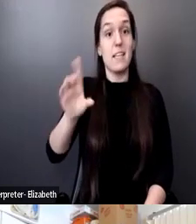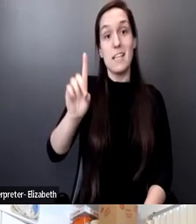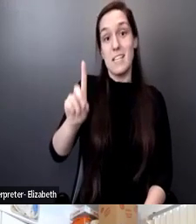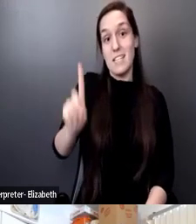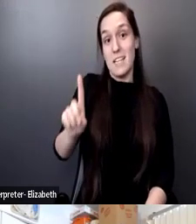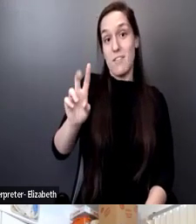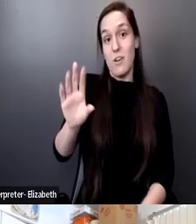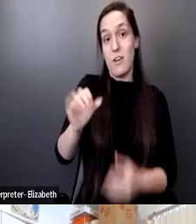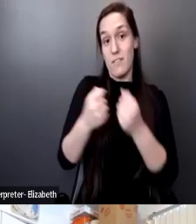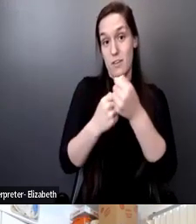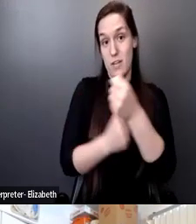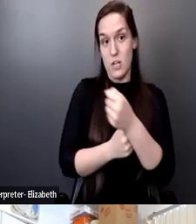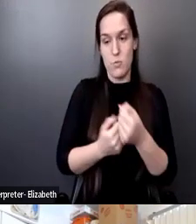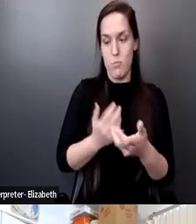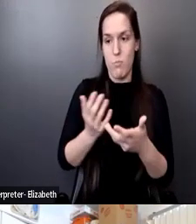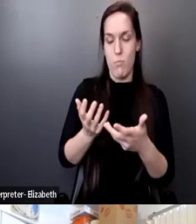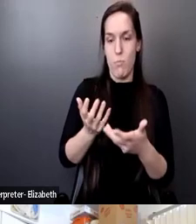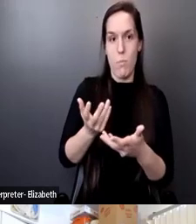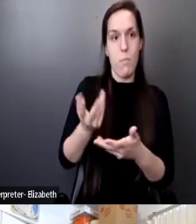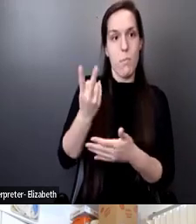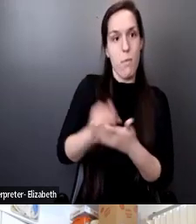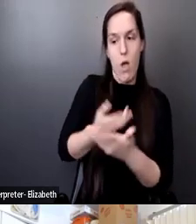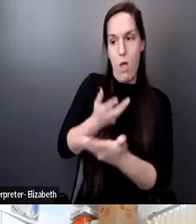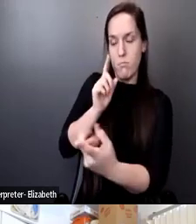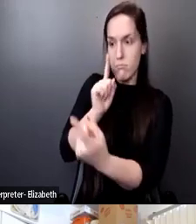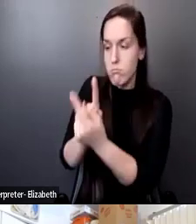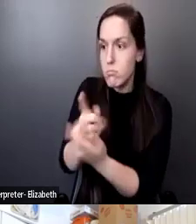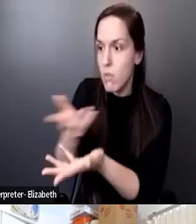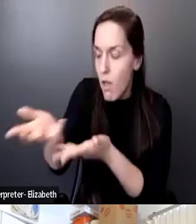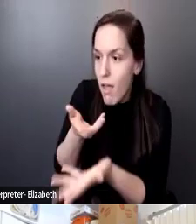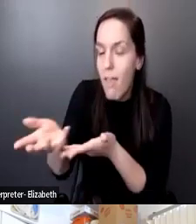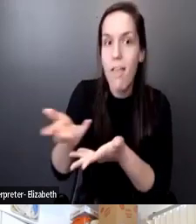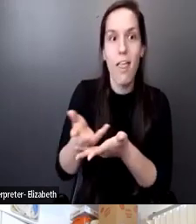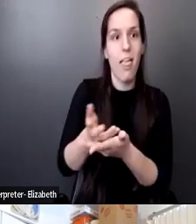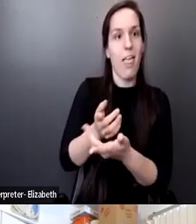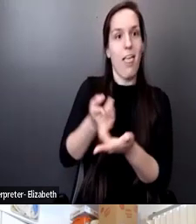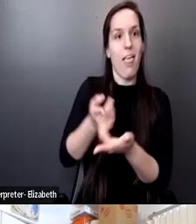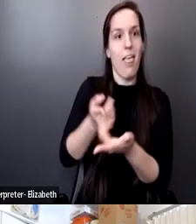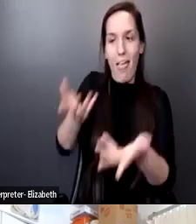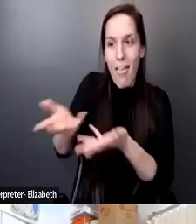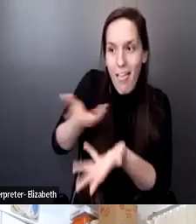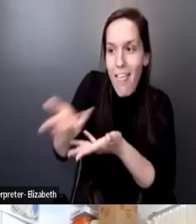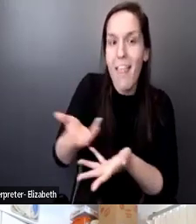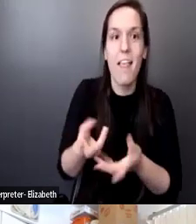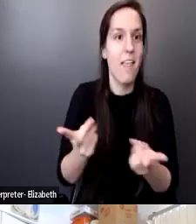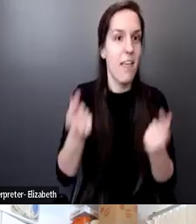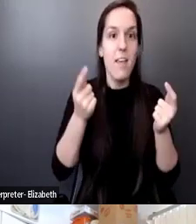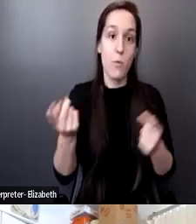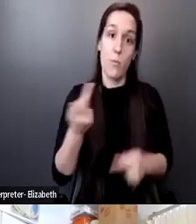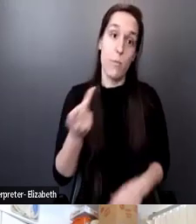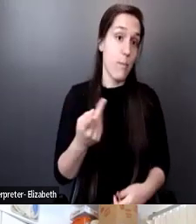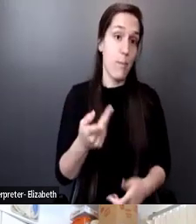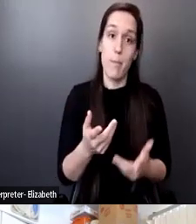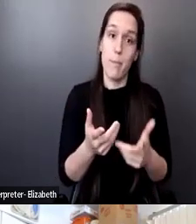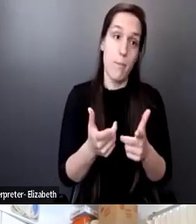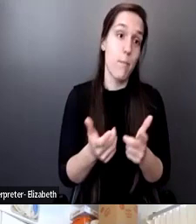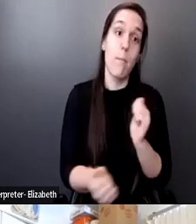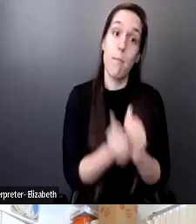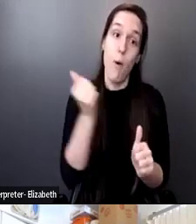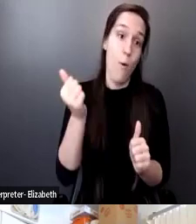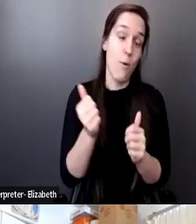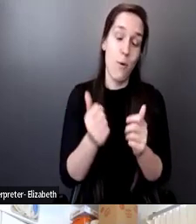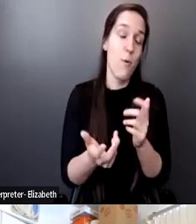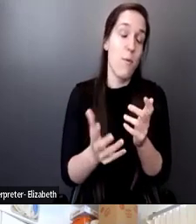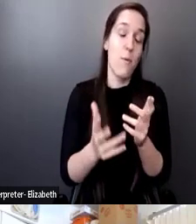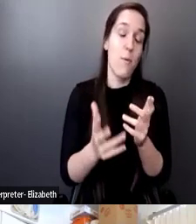immediately because we are both women with very big mouths who don't stay quiet. And when we